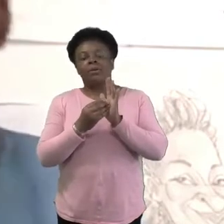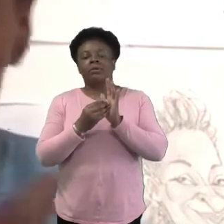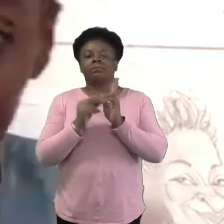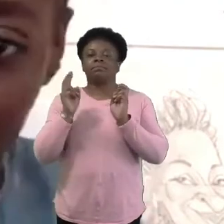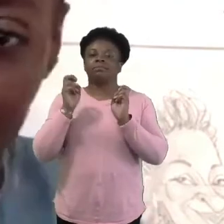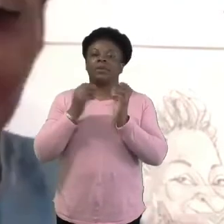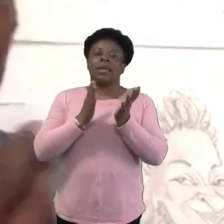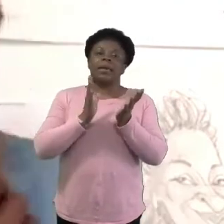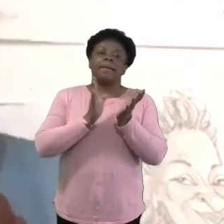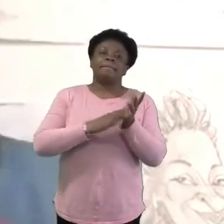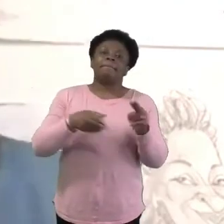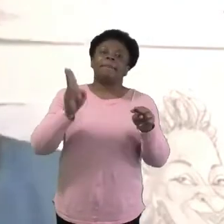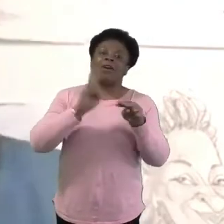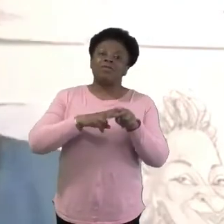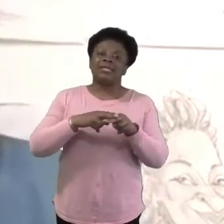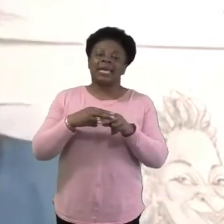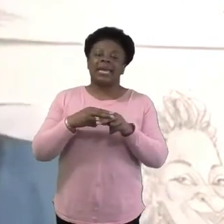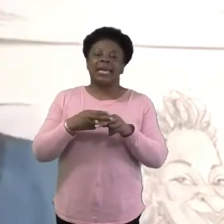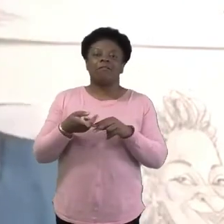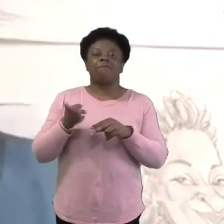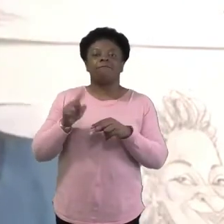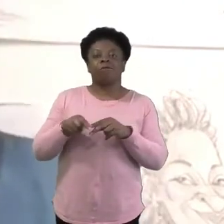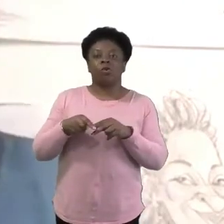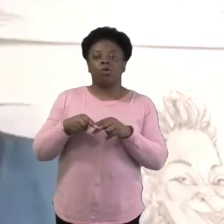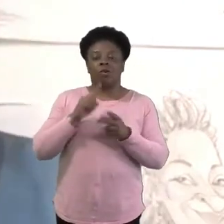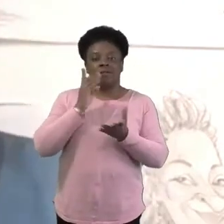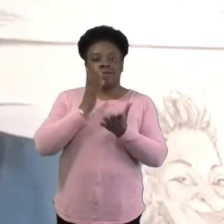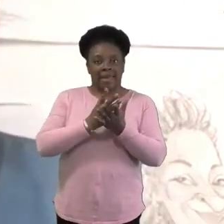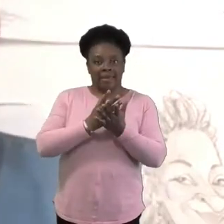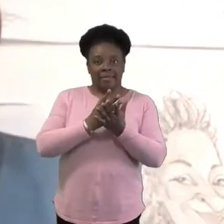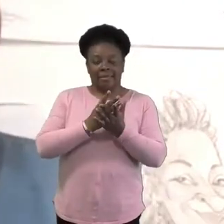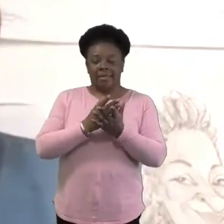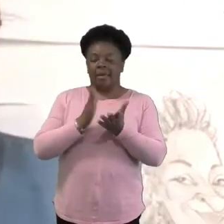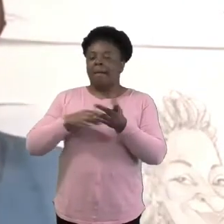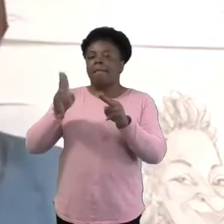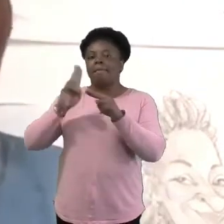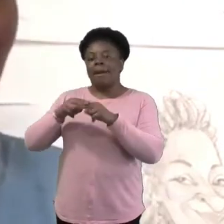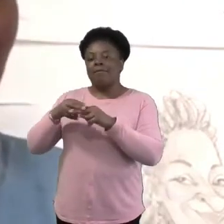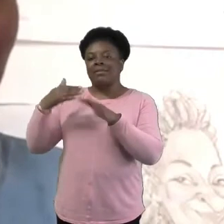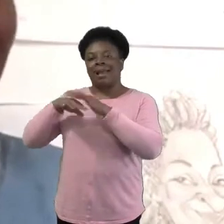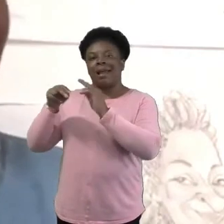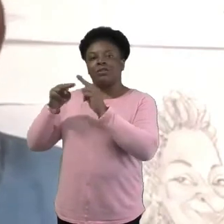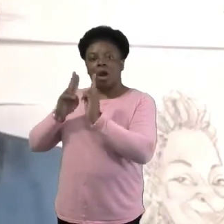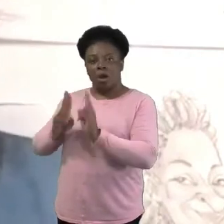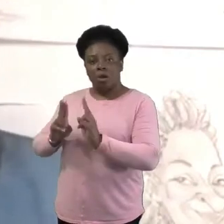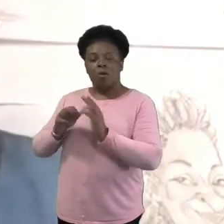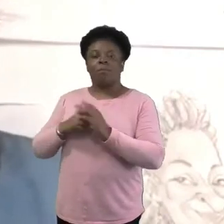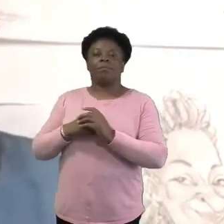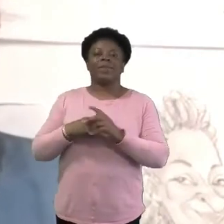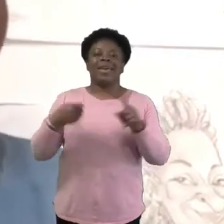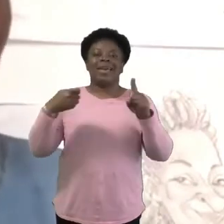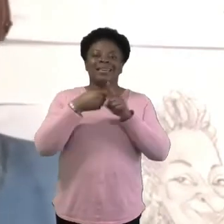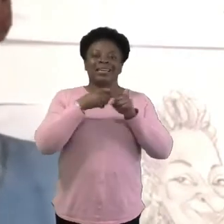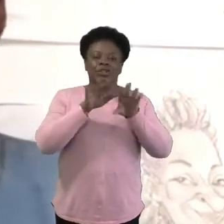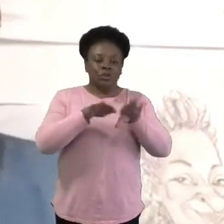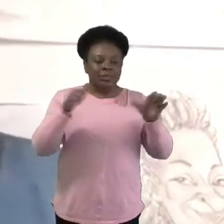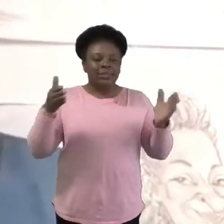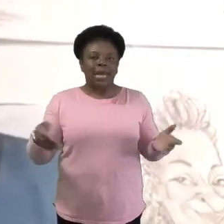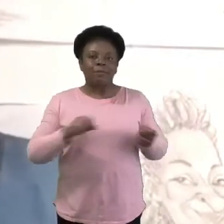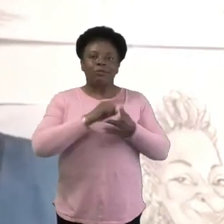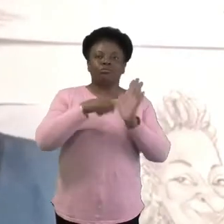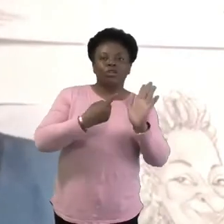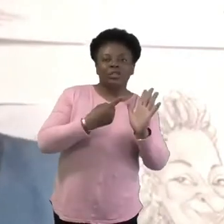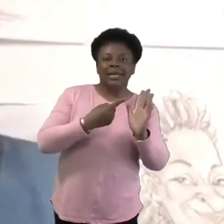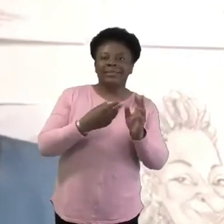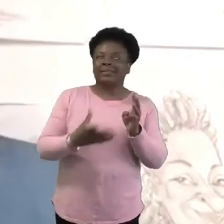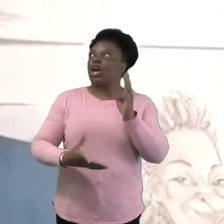together at home. That's already been mentioned kitchen table project, um, kids matter, godly